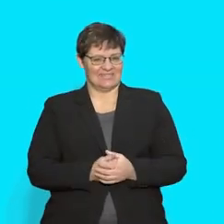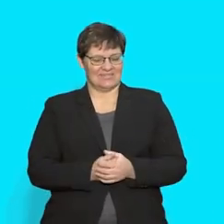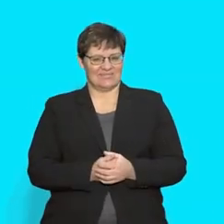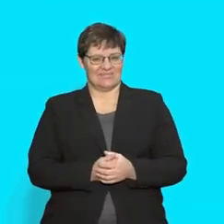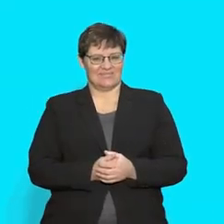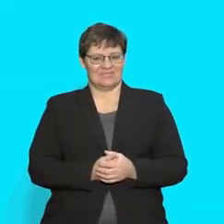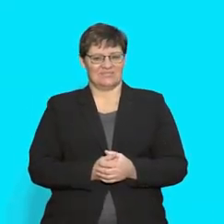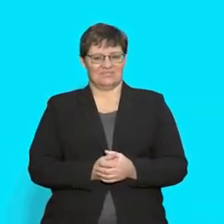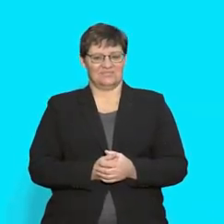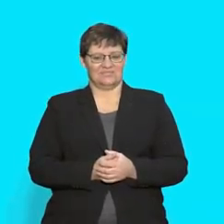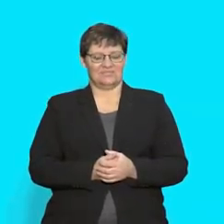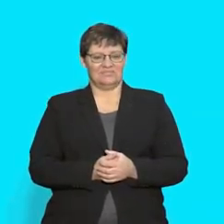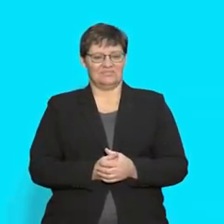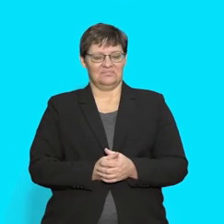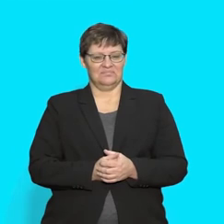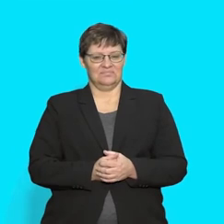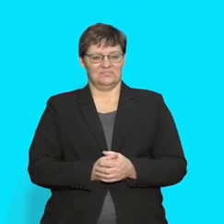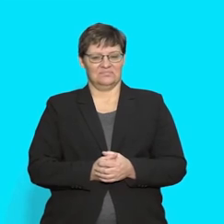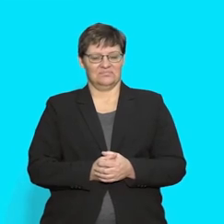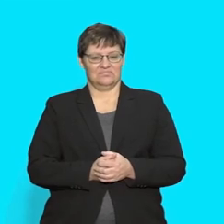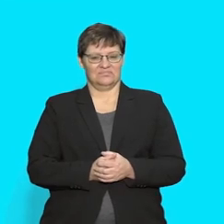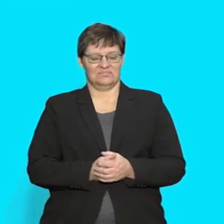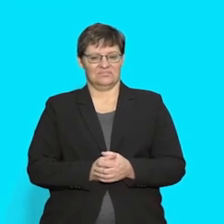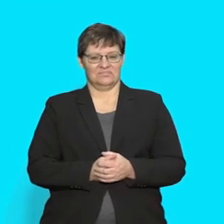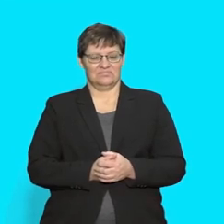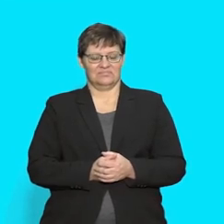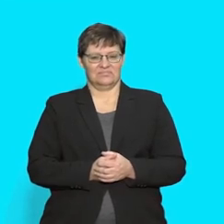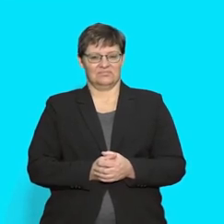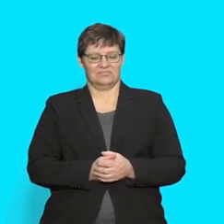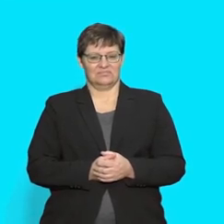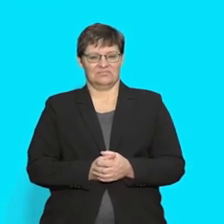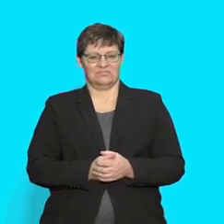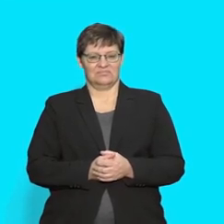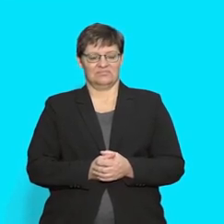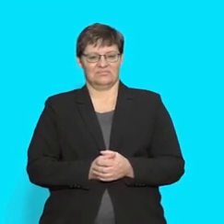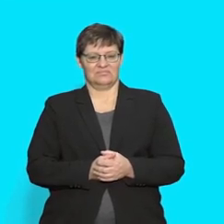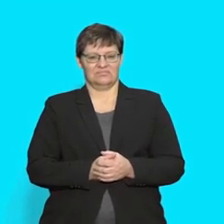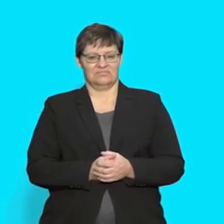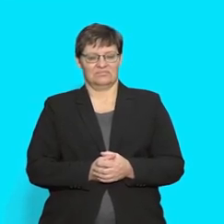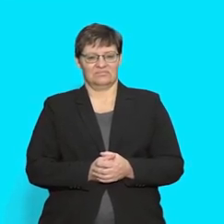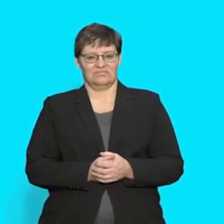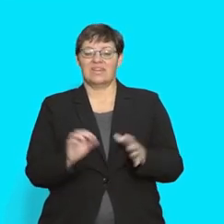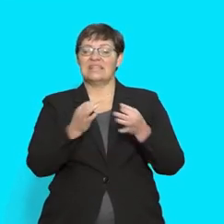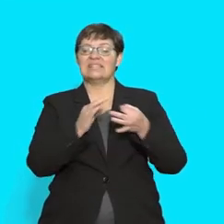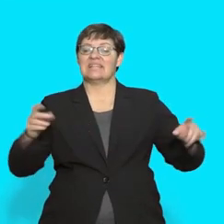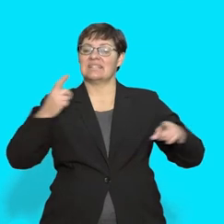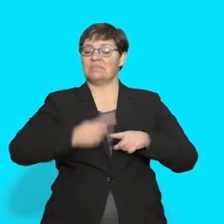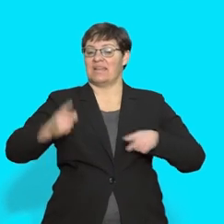done! Sentence play